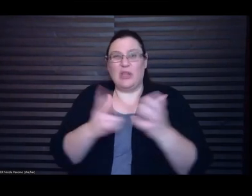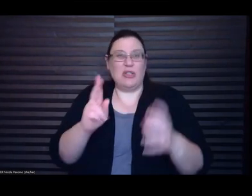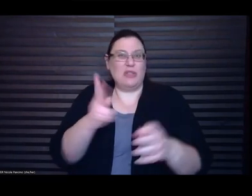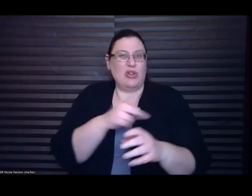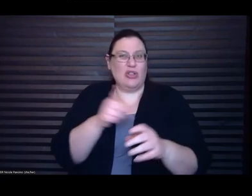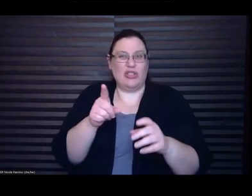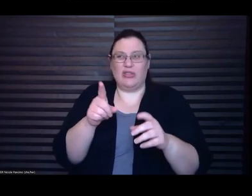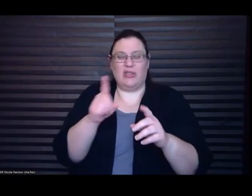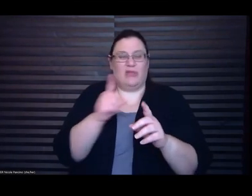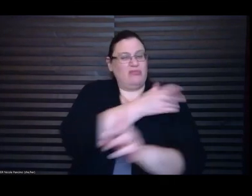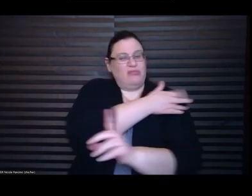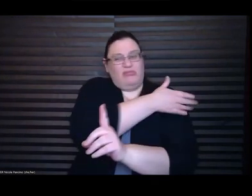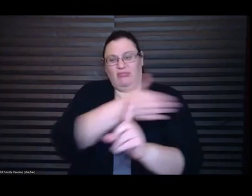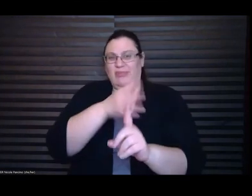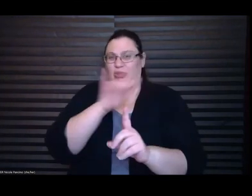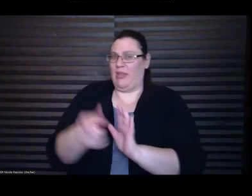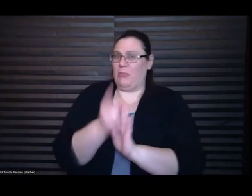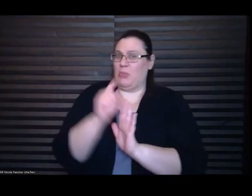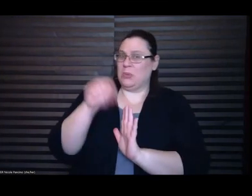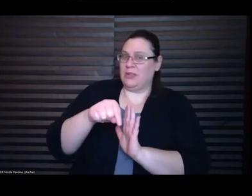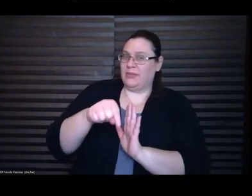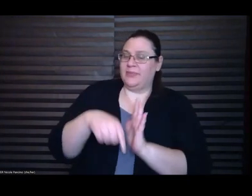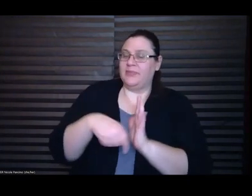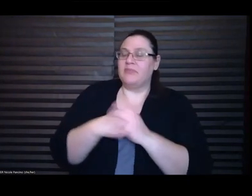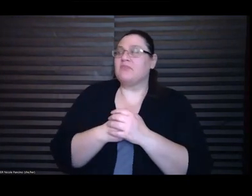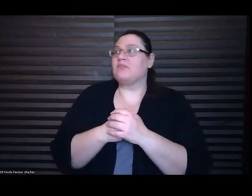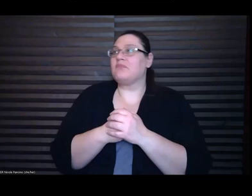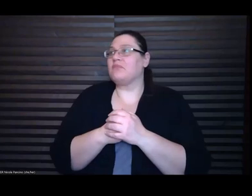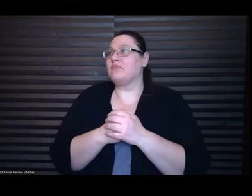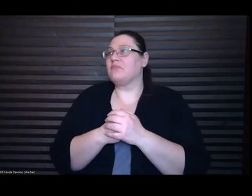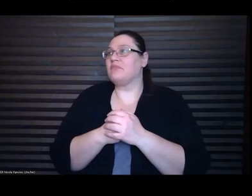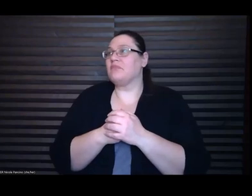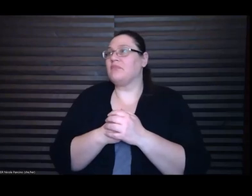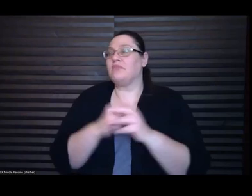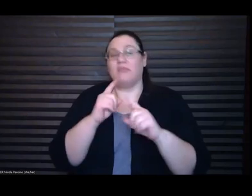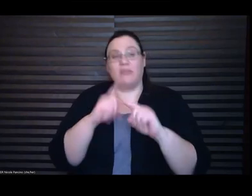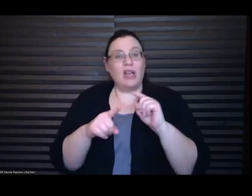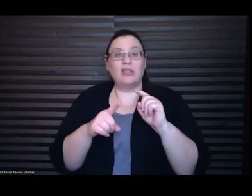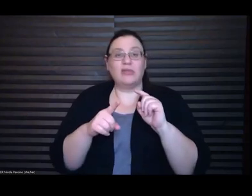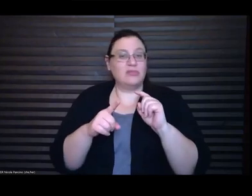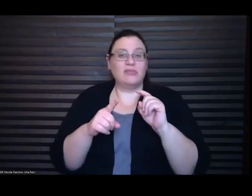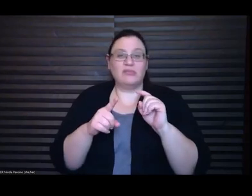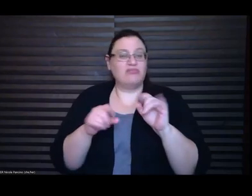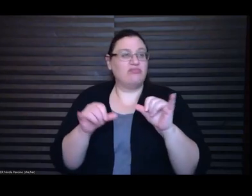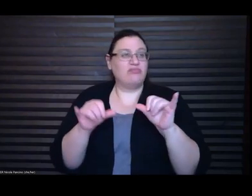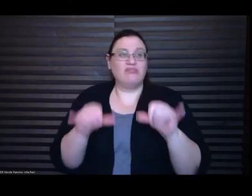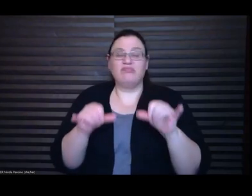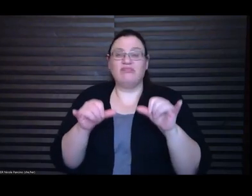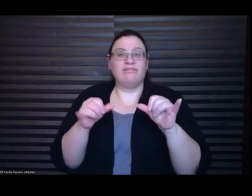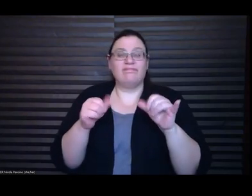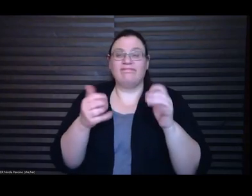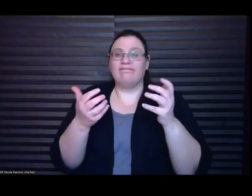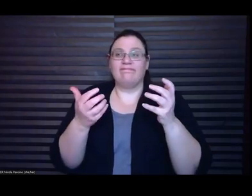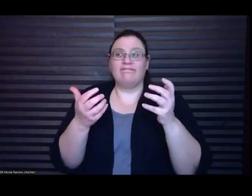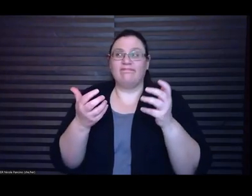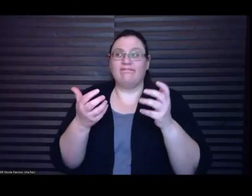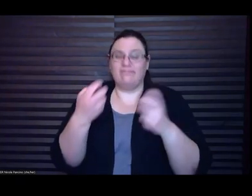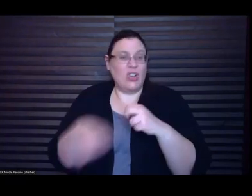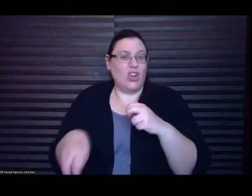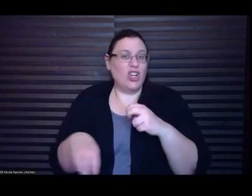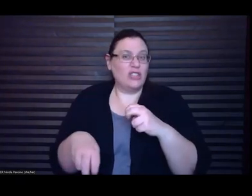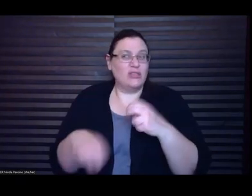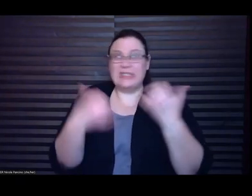you know it remained hard it's it's still hard my my family also um had